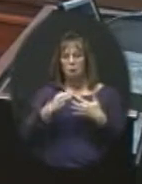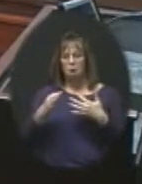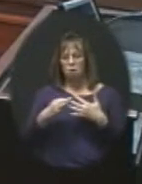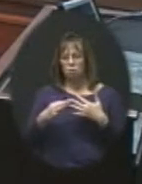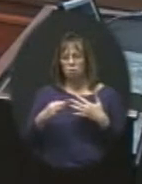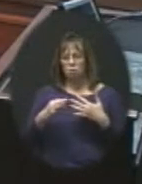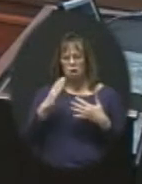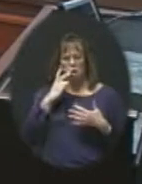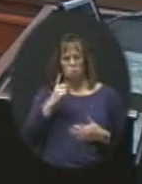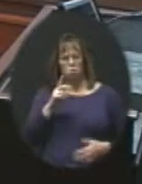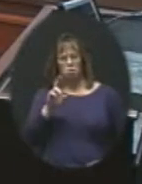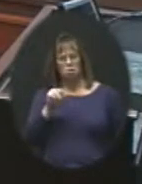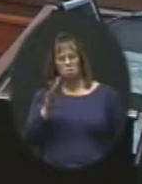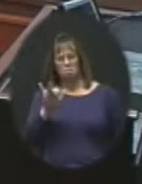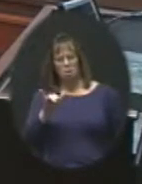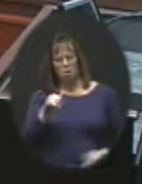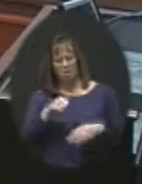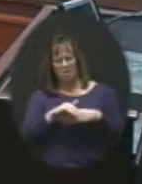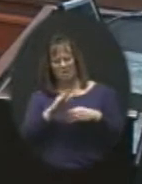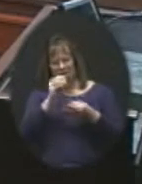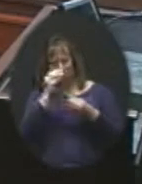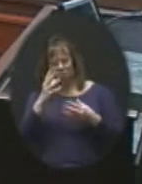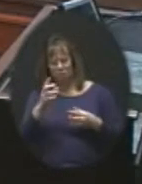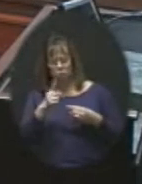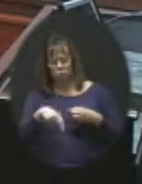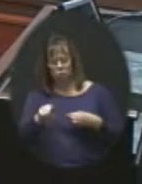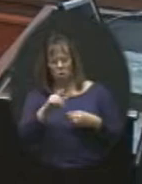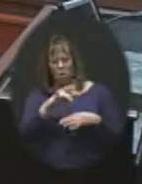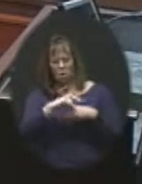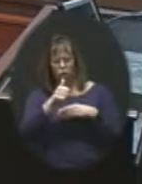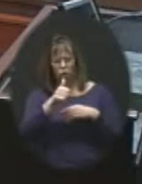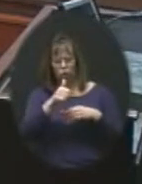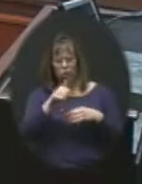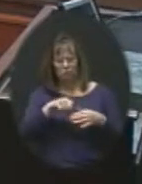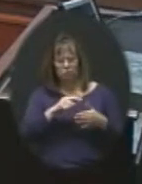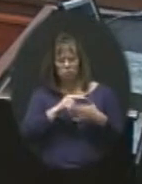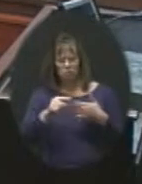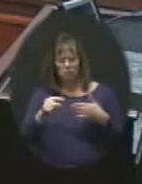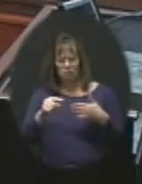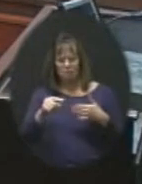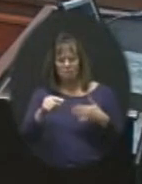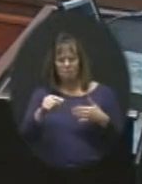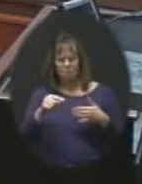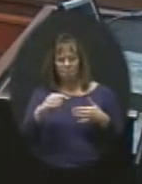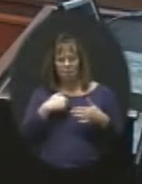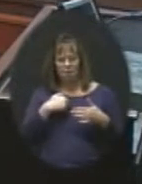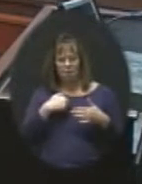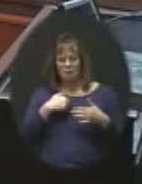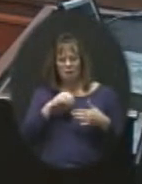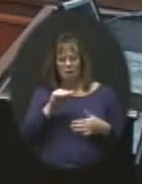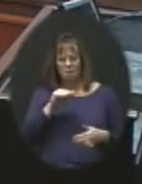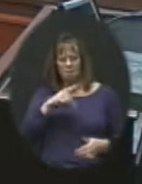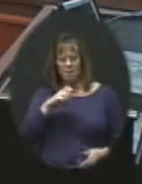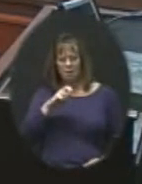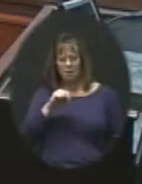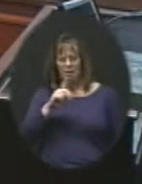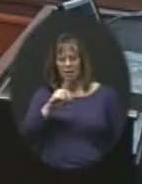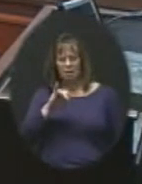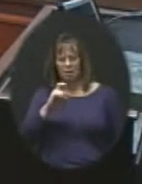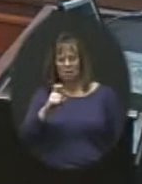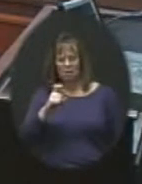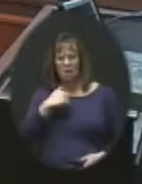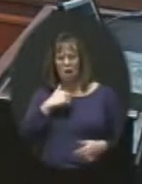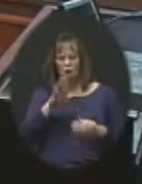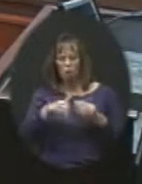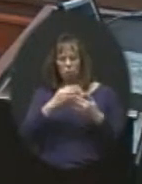I know Dr. Berry sent some information out to you earlier in the week sometime where it had all, the appendix, it had all the different options. And then we came